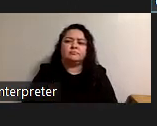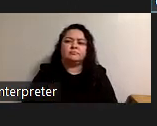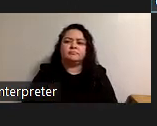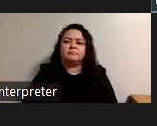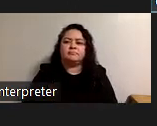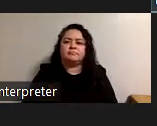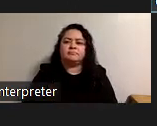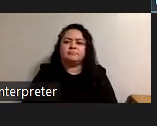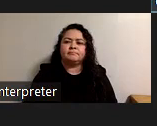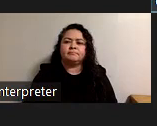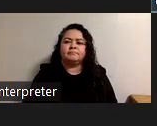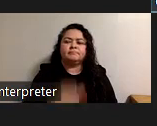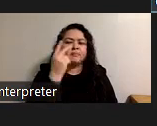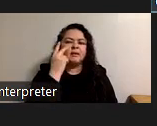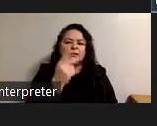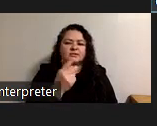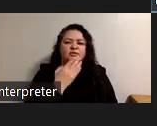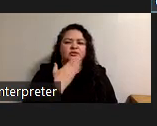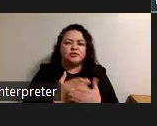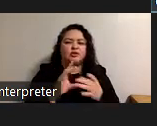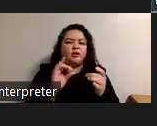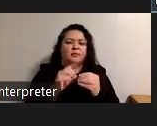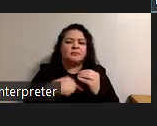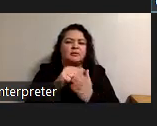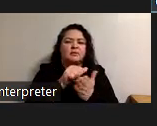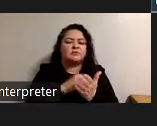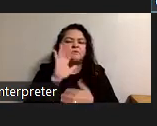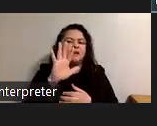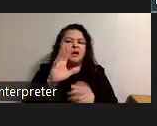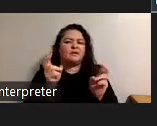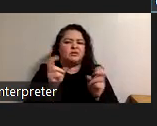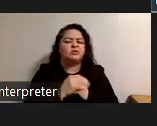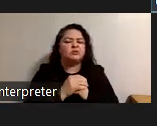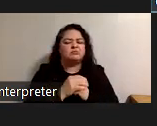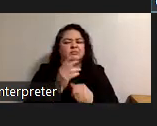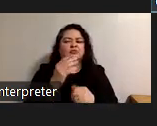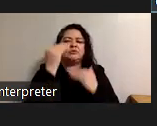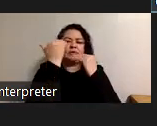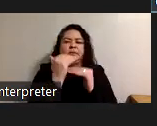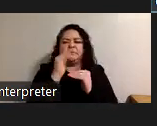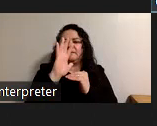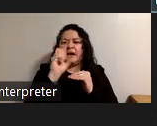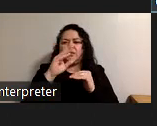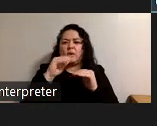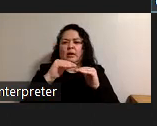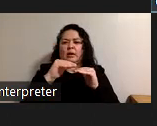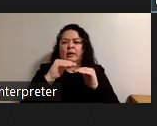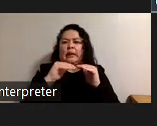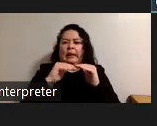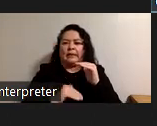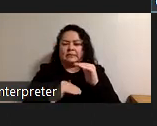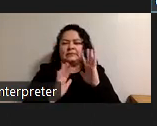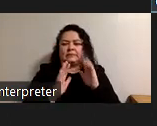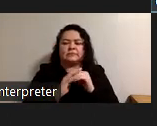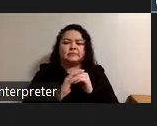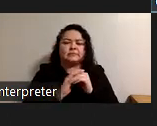yeah i see good comments about the agenda five issues yeah i usually try to keep it to five or less as well um